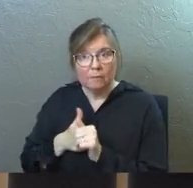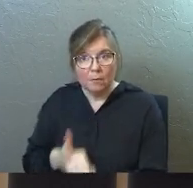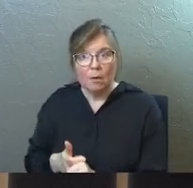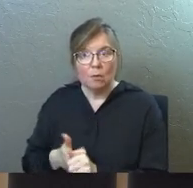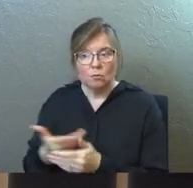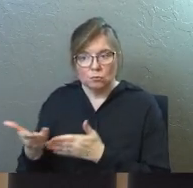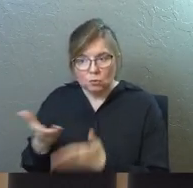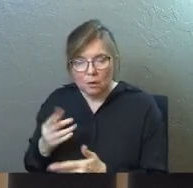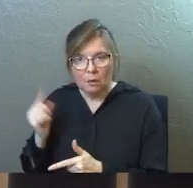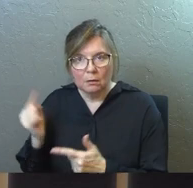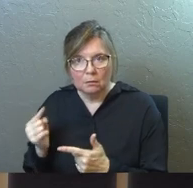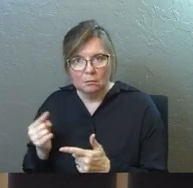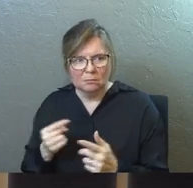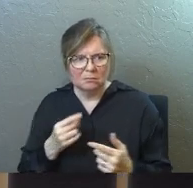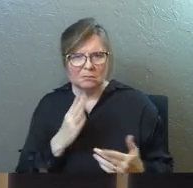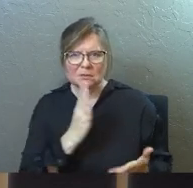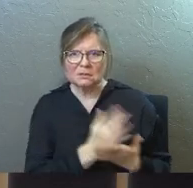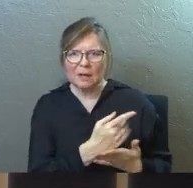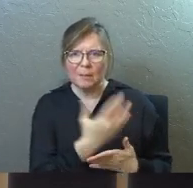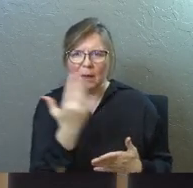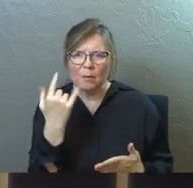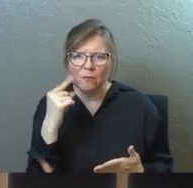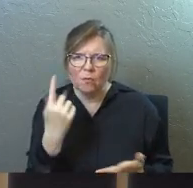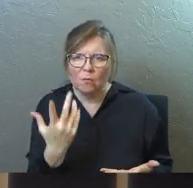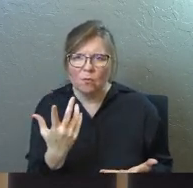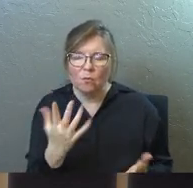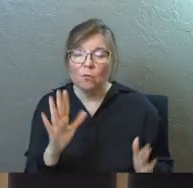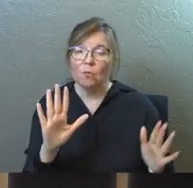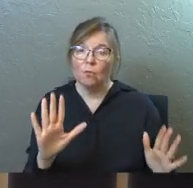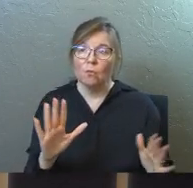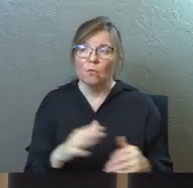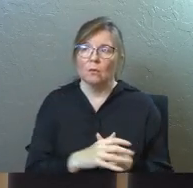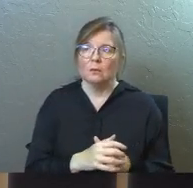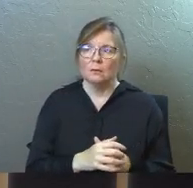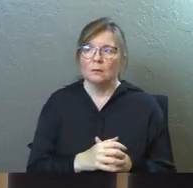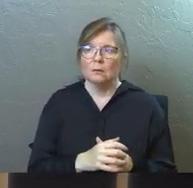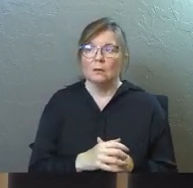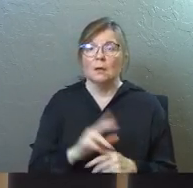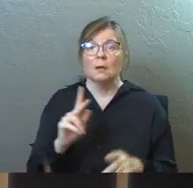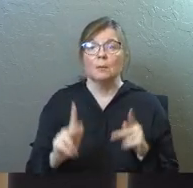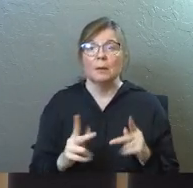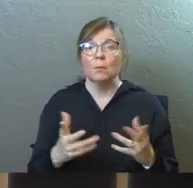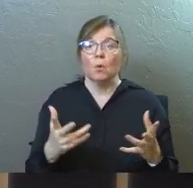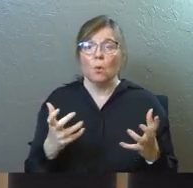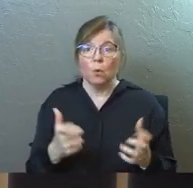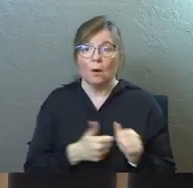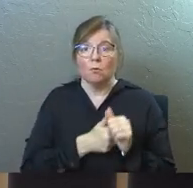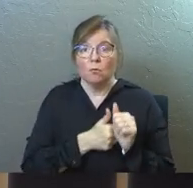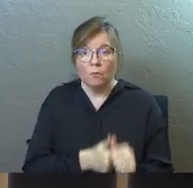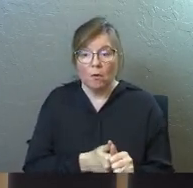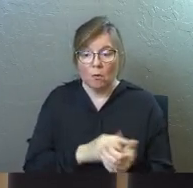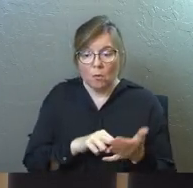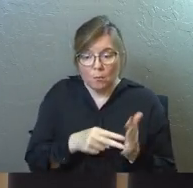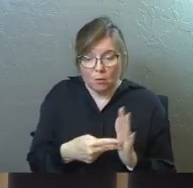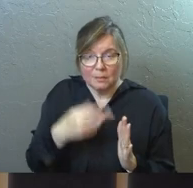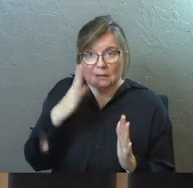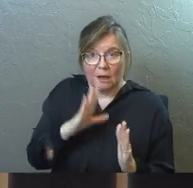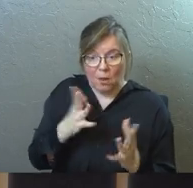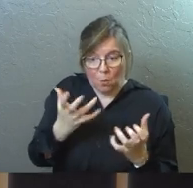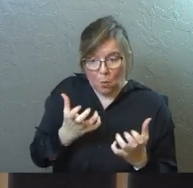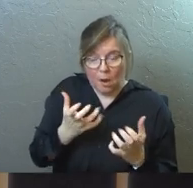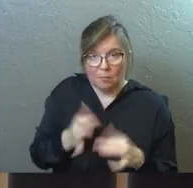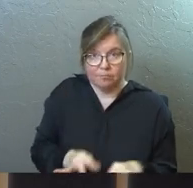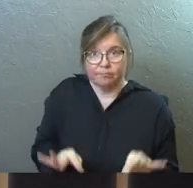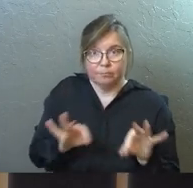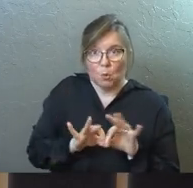So why should it stop them? And here's what you don't understand about people is people want to follow the purpose of God in their